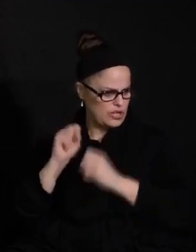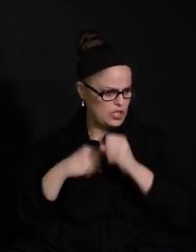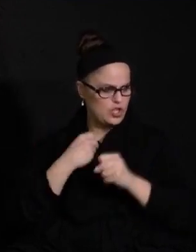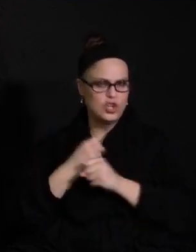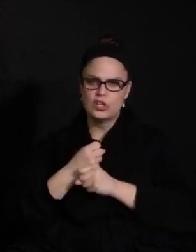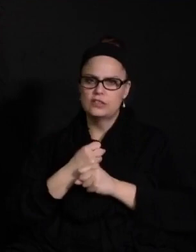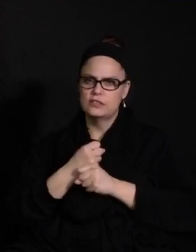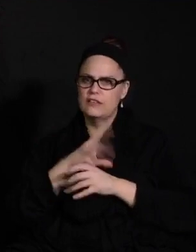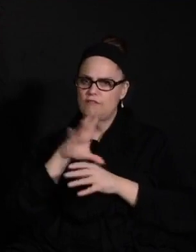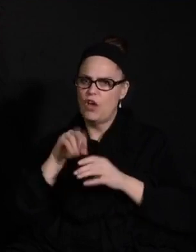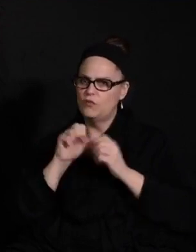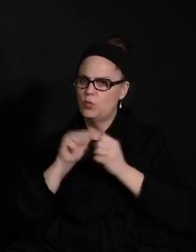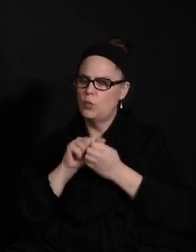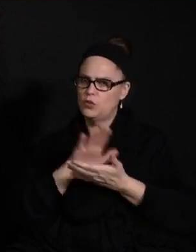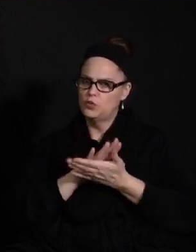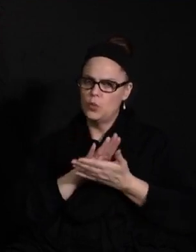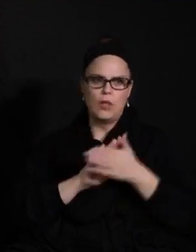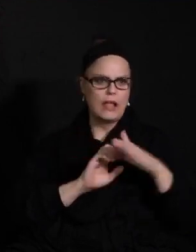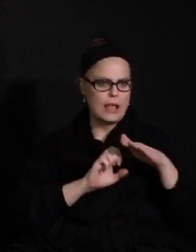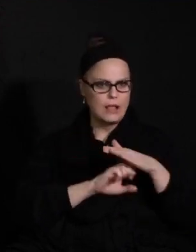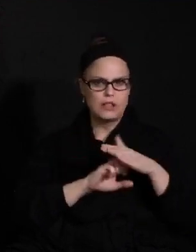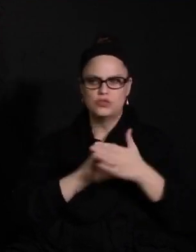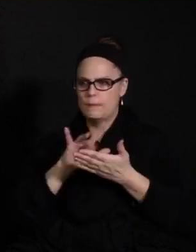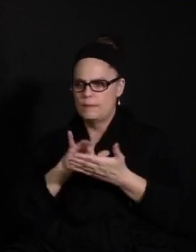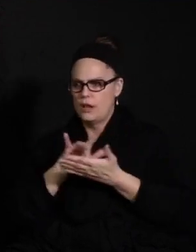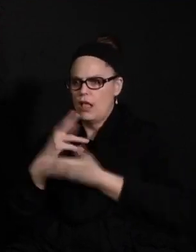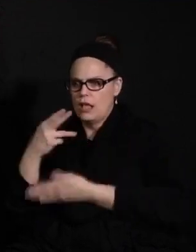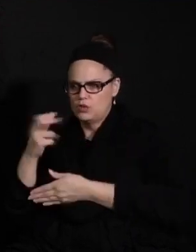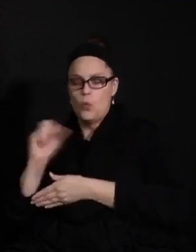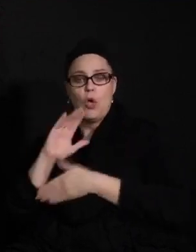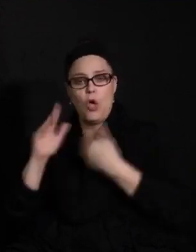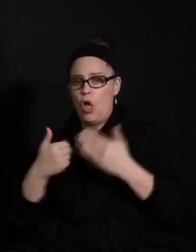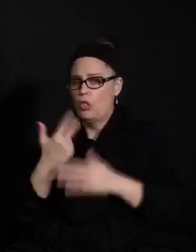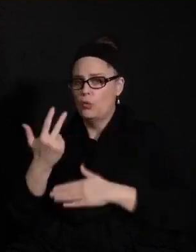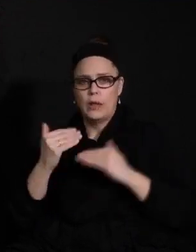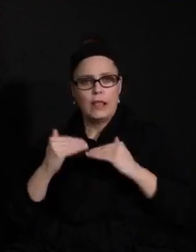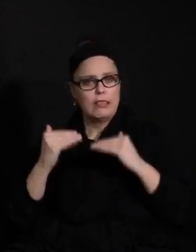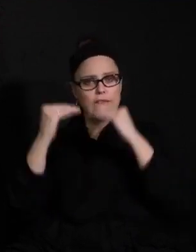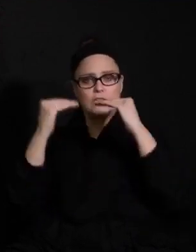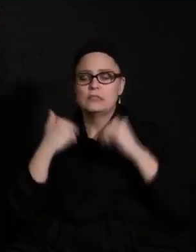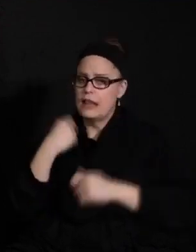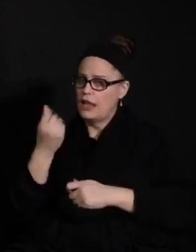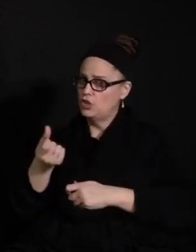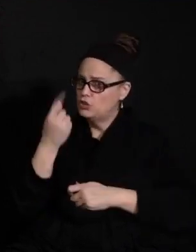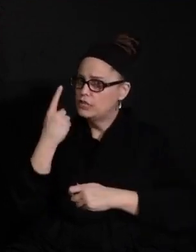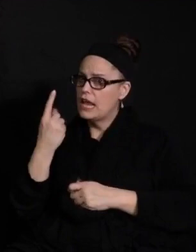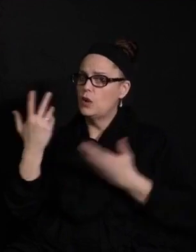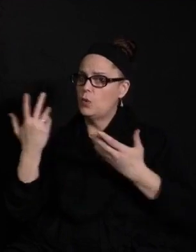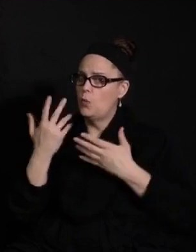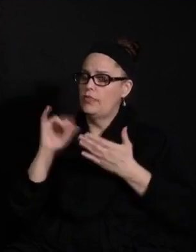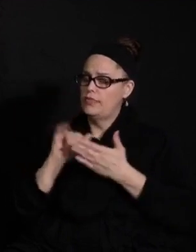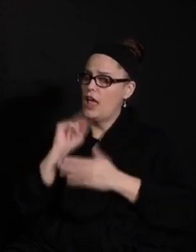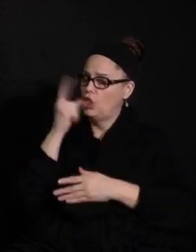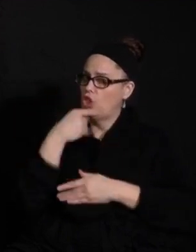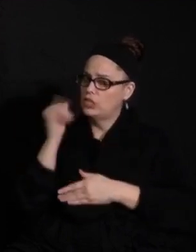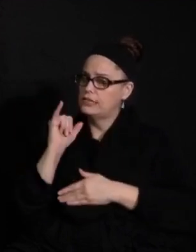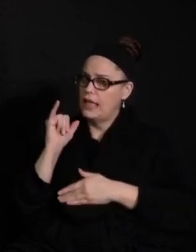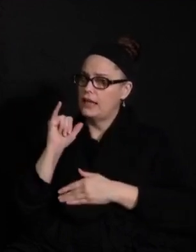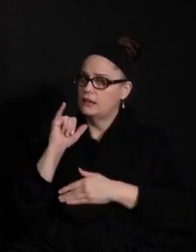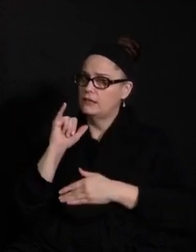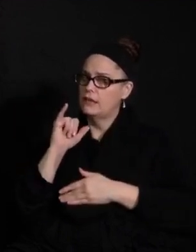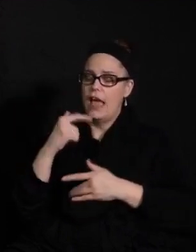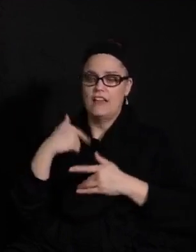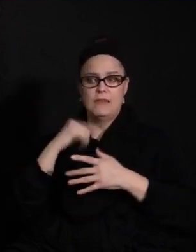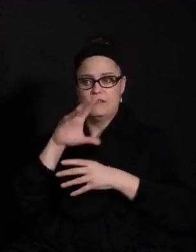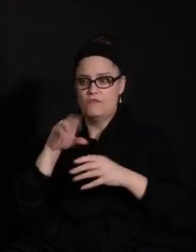elementary, middle and high school, all three levels. And I understand what spaces look like in schools. I've been a part of a big